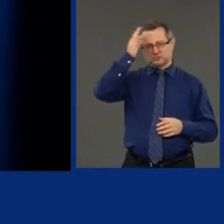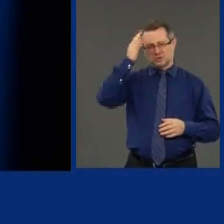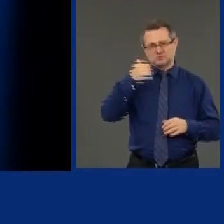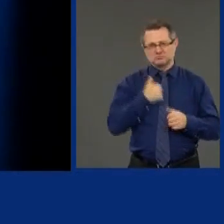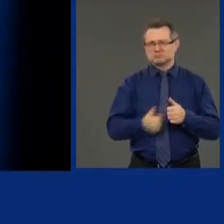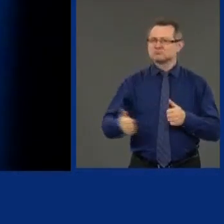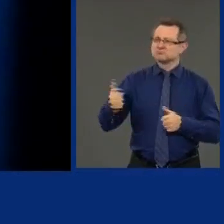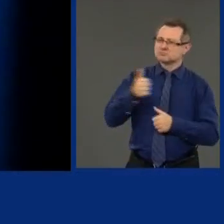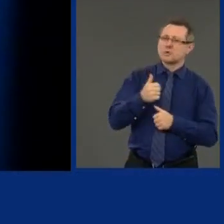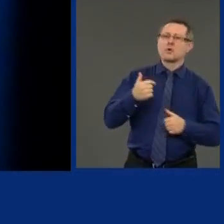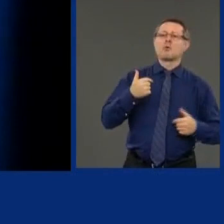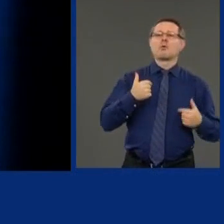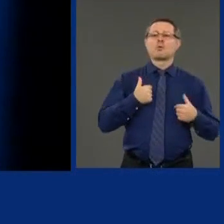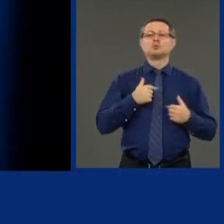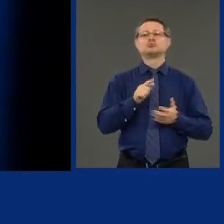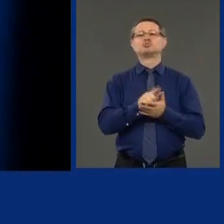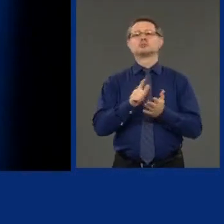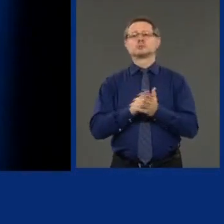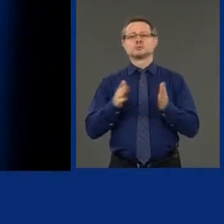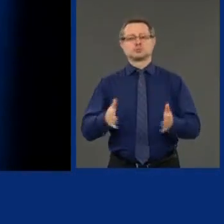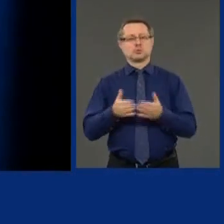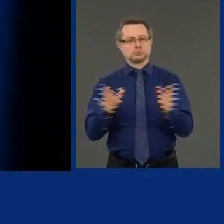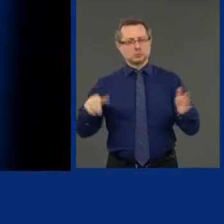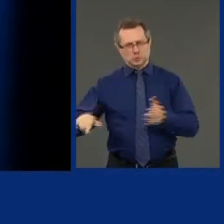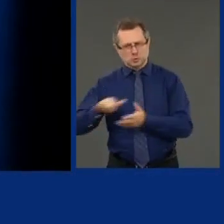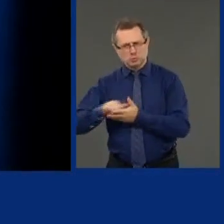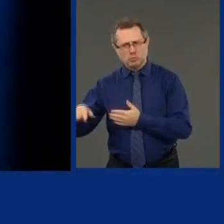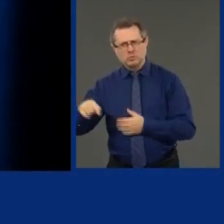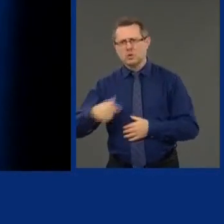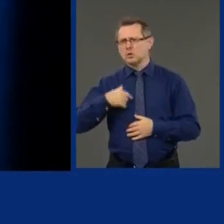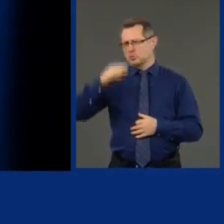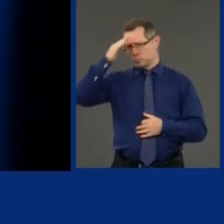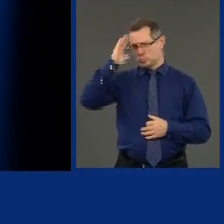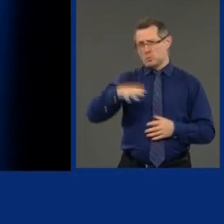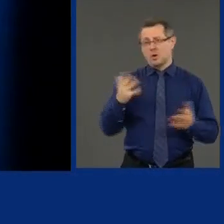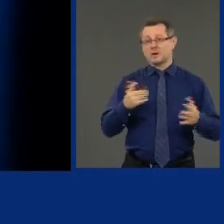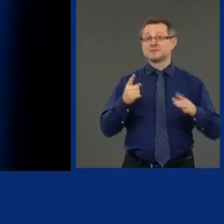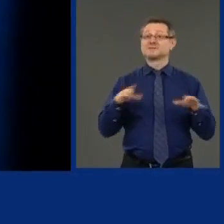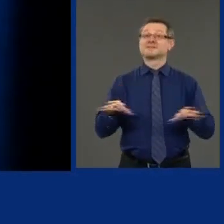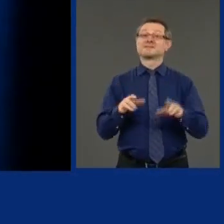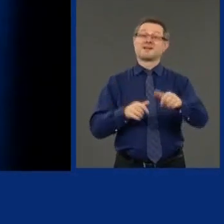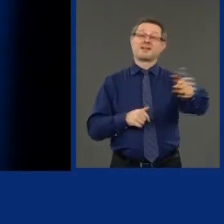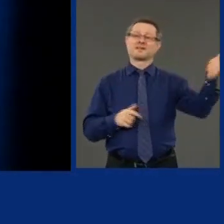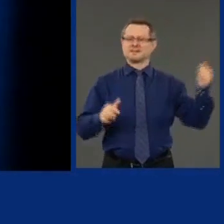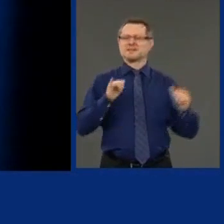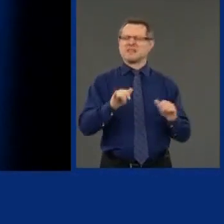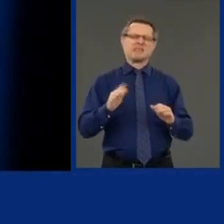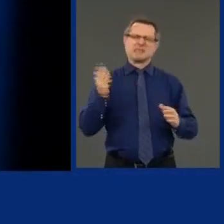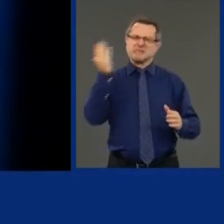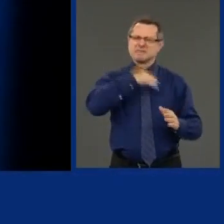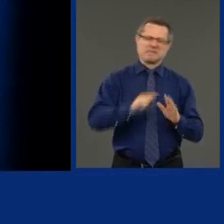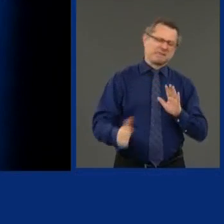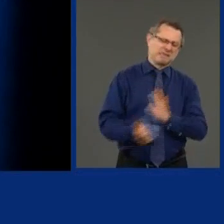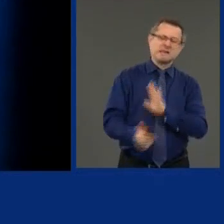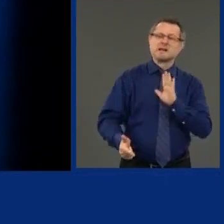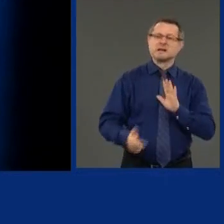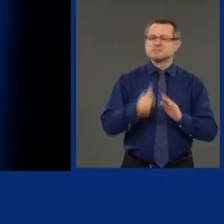the state of New York. It is illegal what they did. And I believe